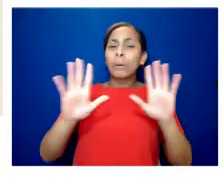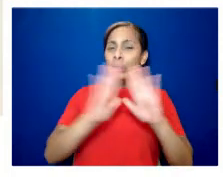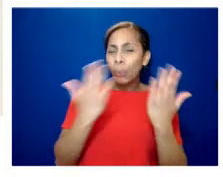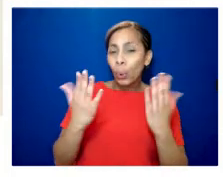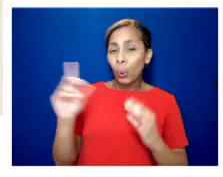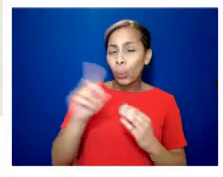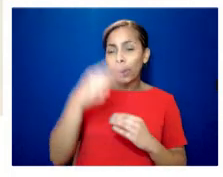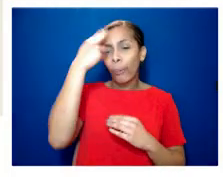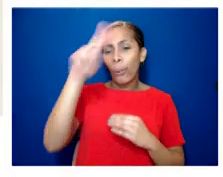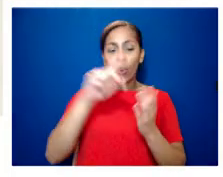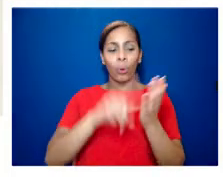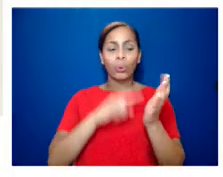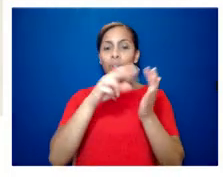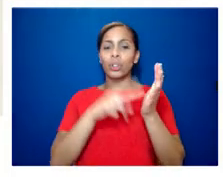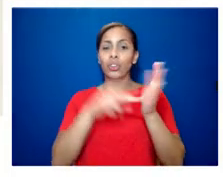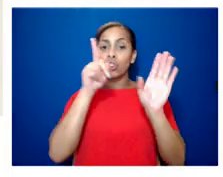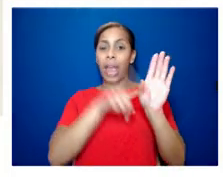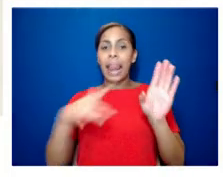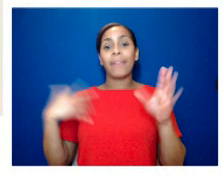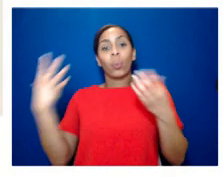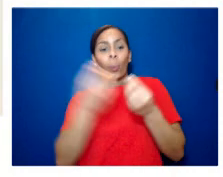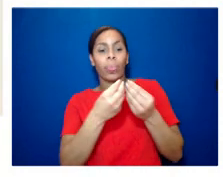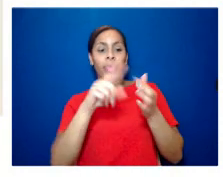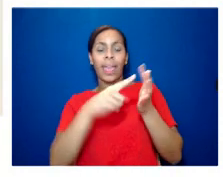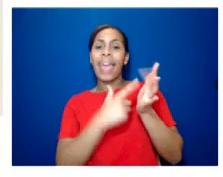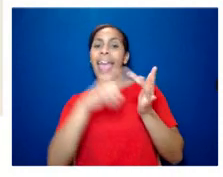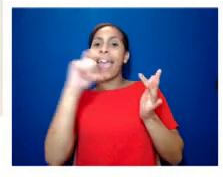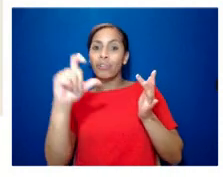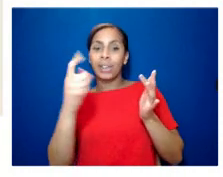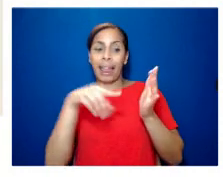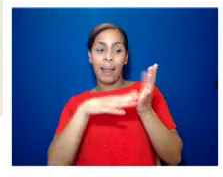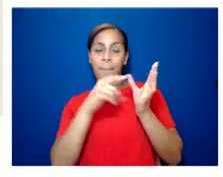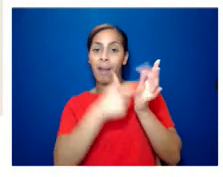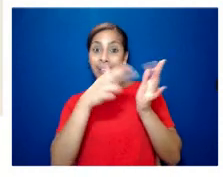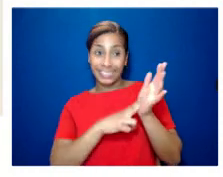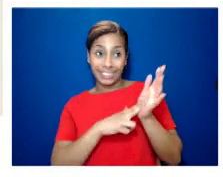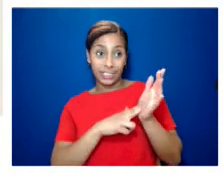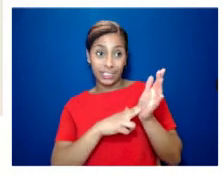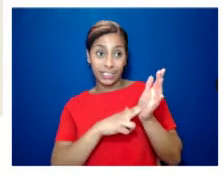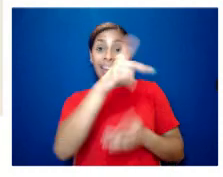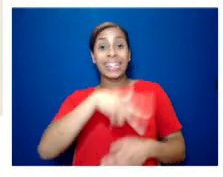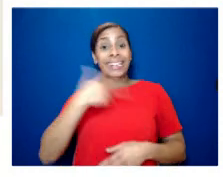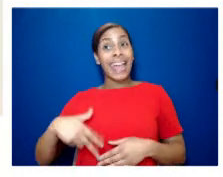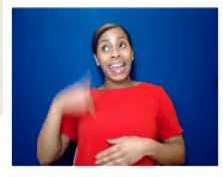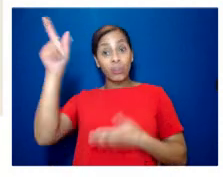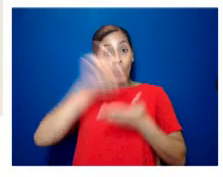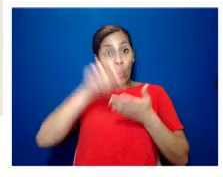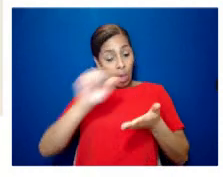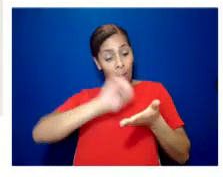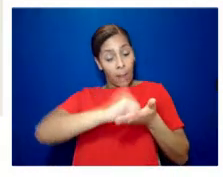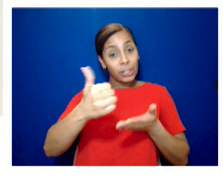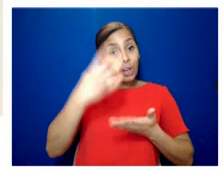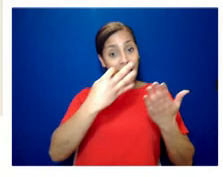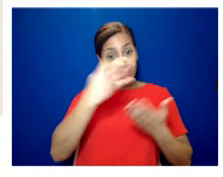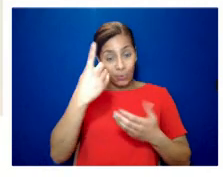lives with eric and martin which was published by danish author suzanne bosch in 1981 it was translated into